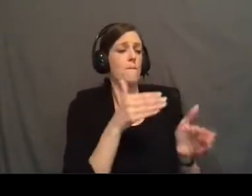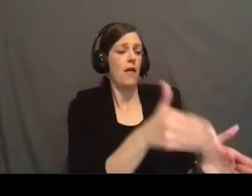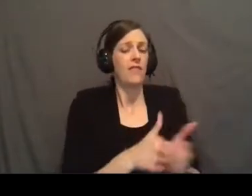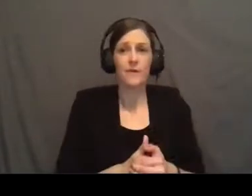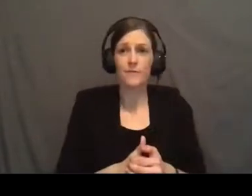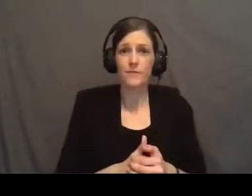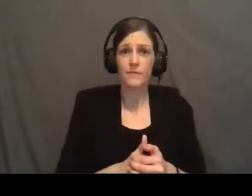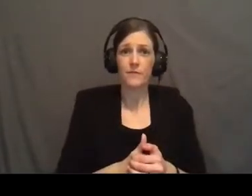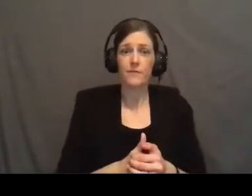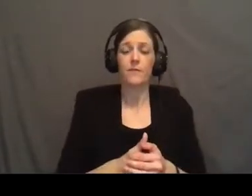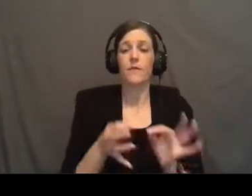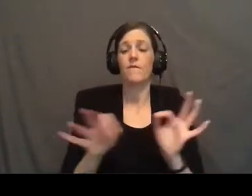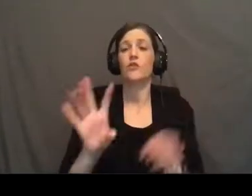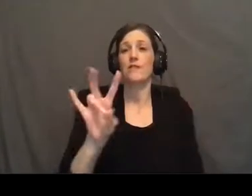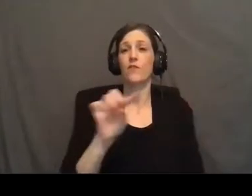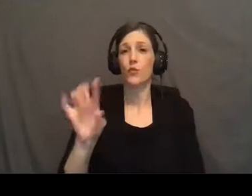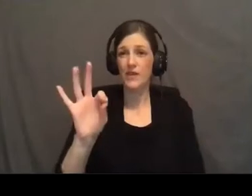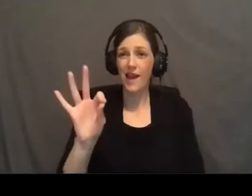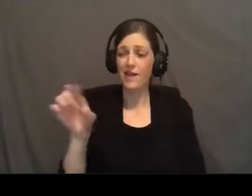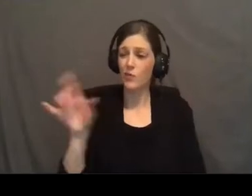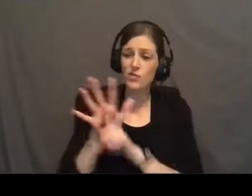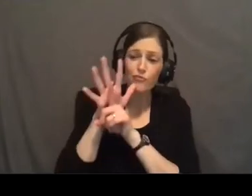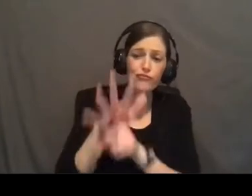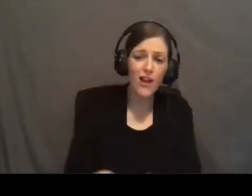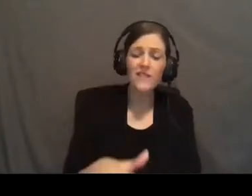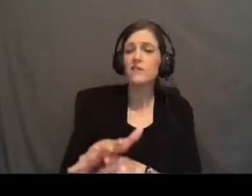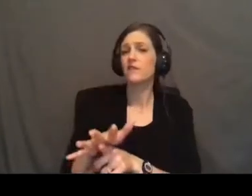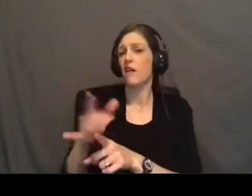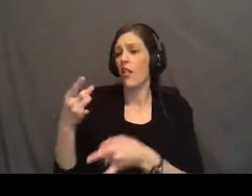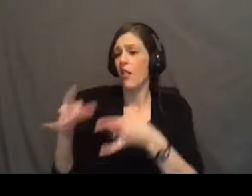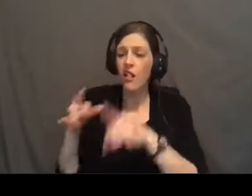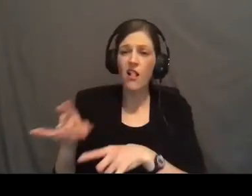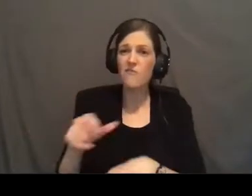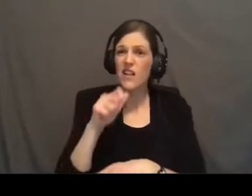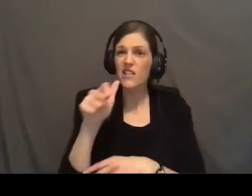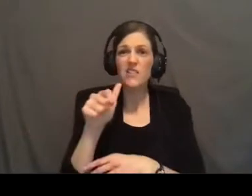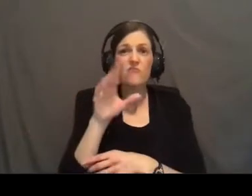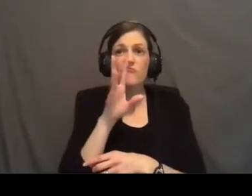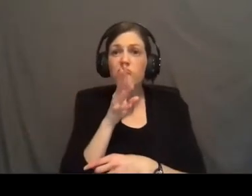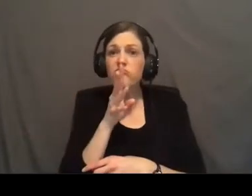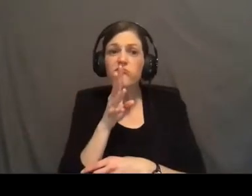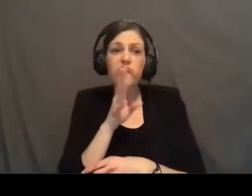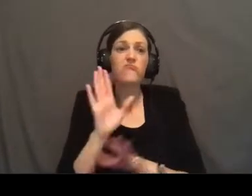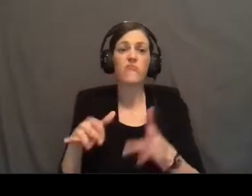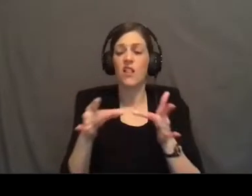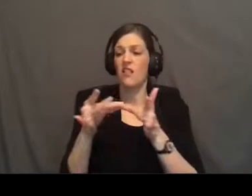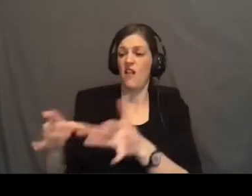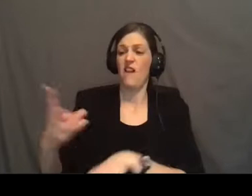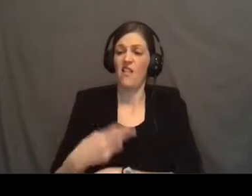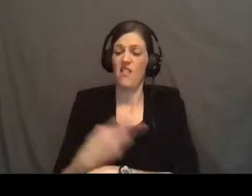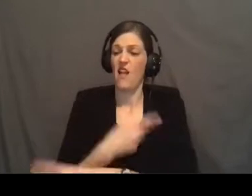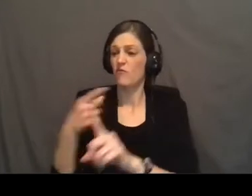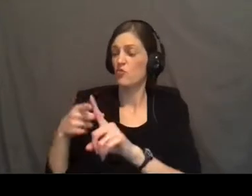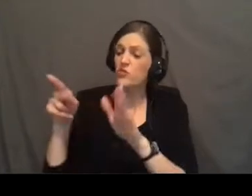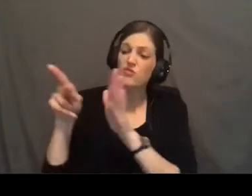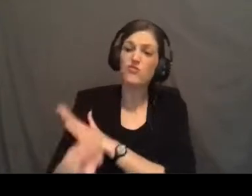verse 7 through 9 he was oppressed he was afflicted yet he didn't open his mouth he was led like a lamb to the slaughter like